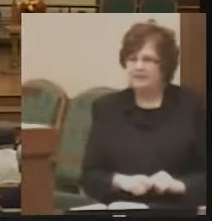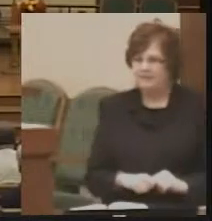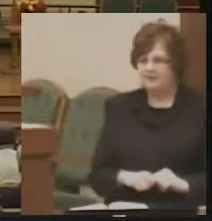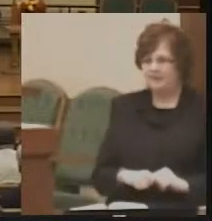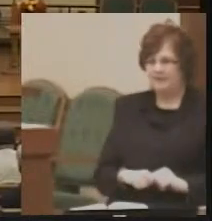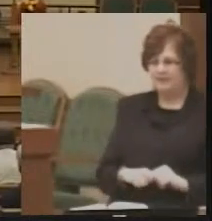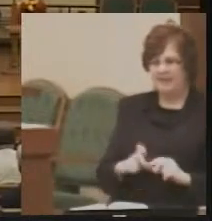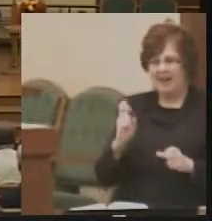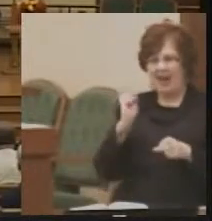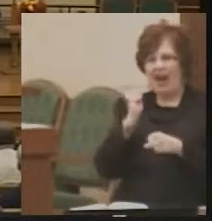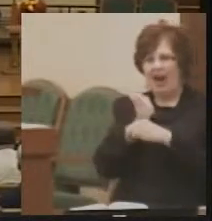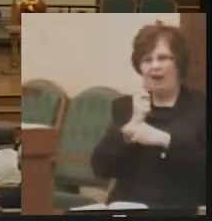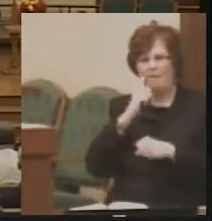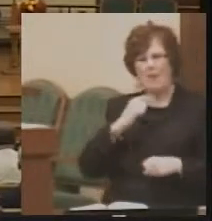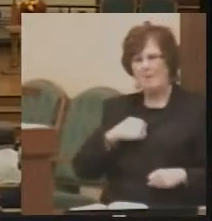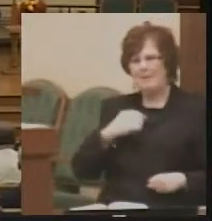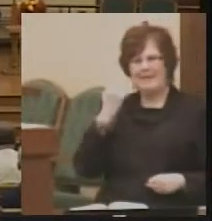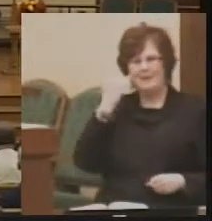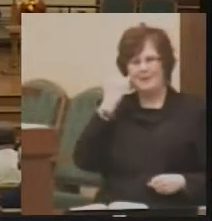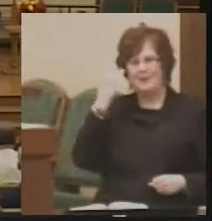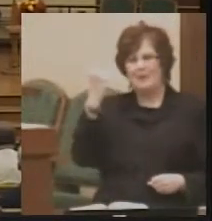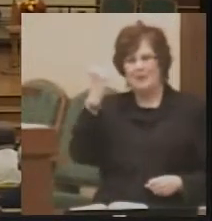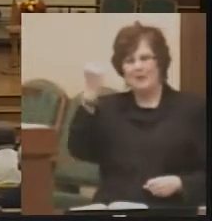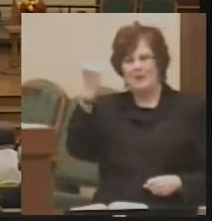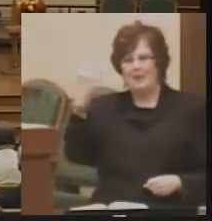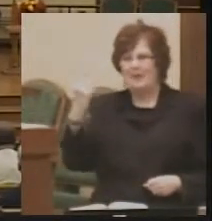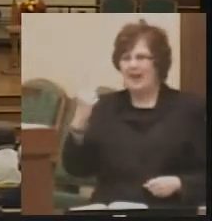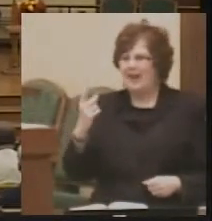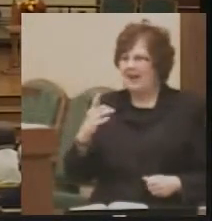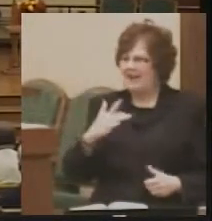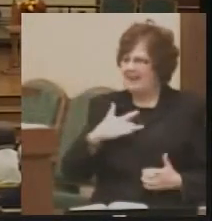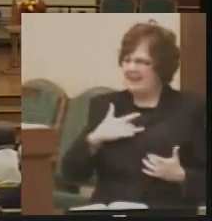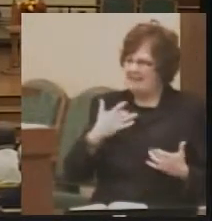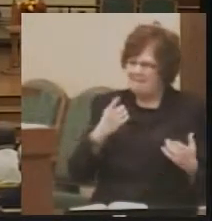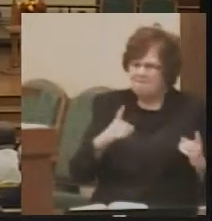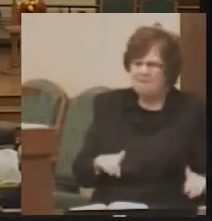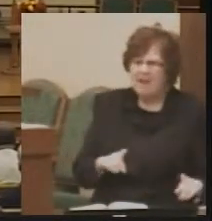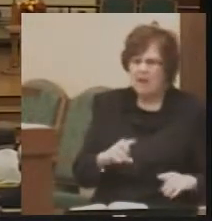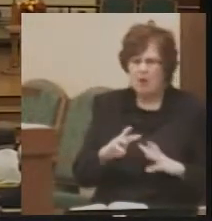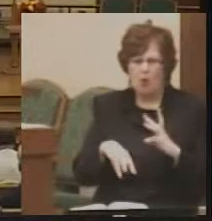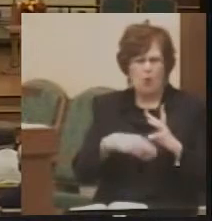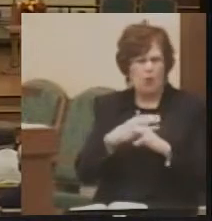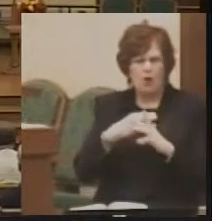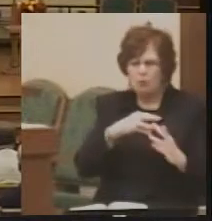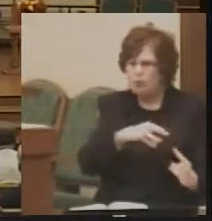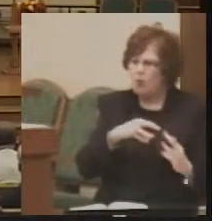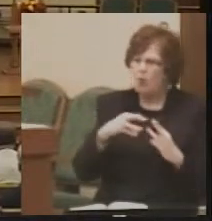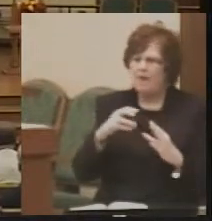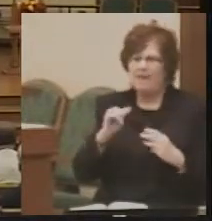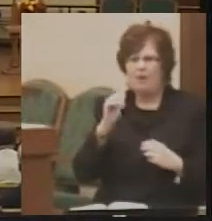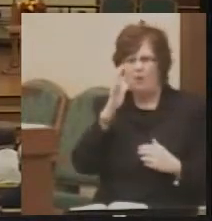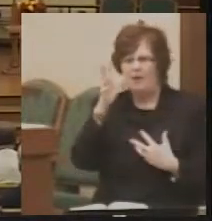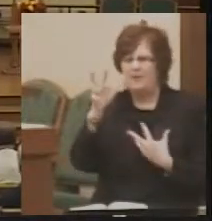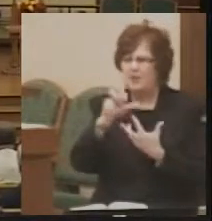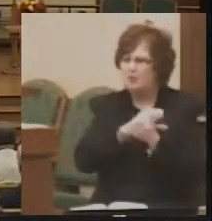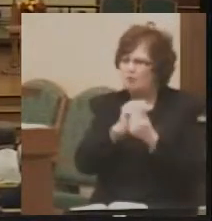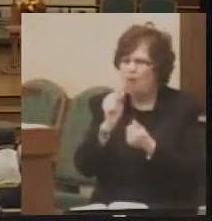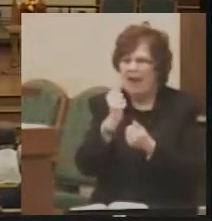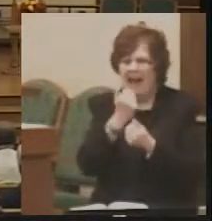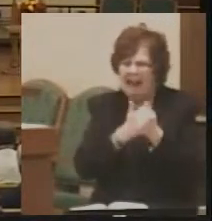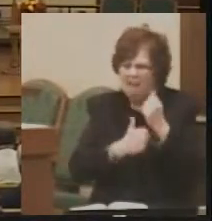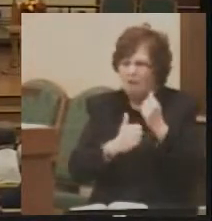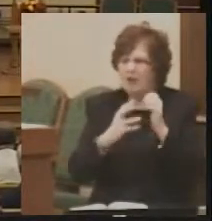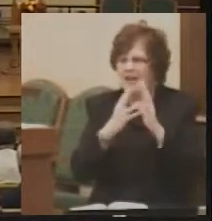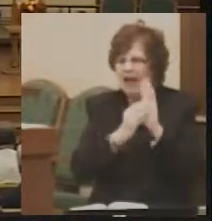It is hard for me to conceive of a cataclysmic event or a world war that would somehow destroy every